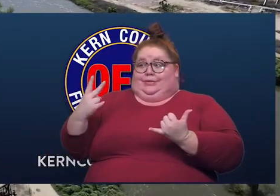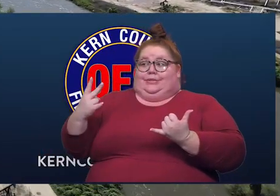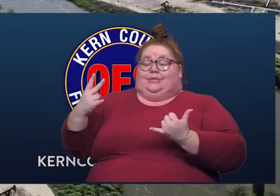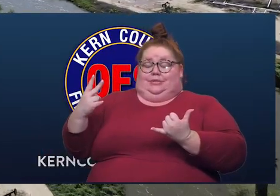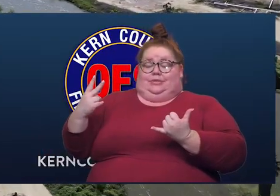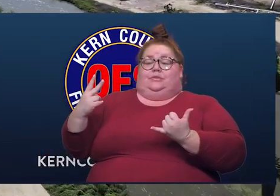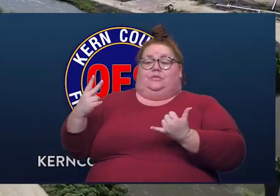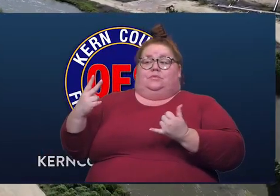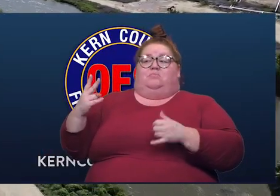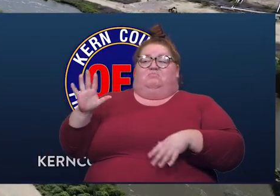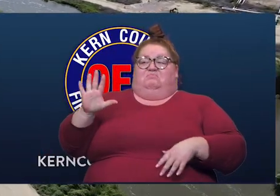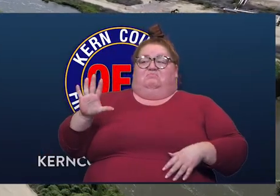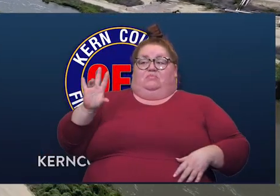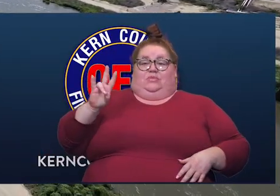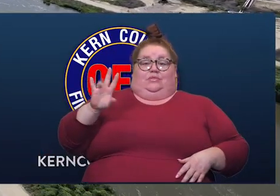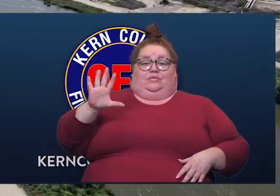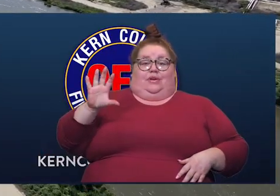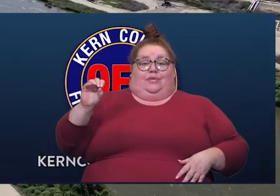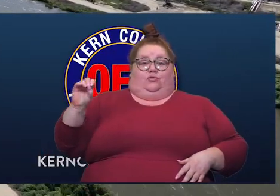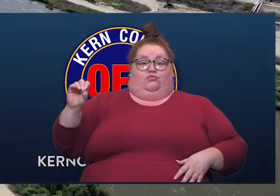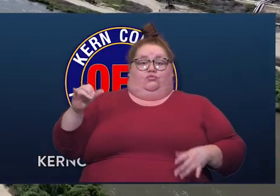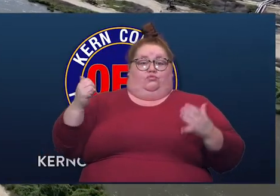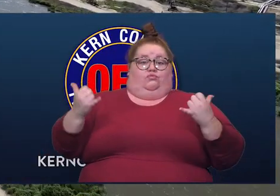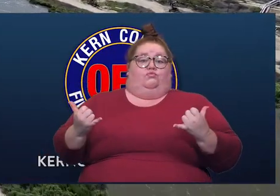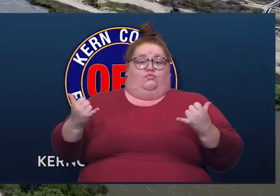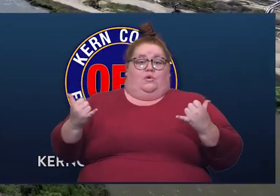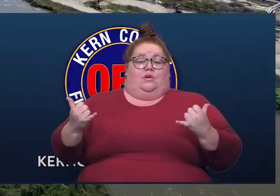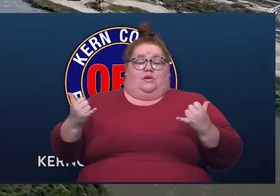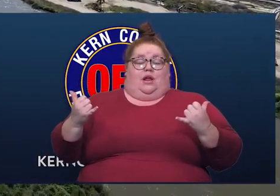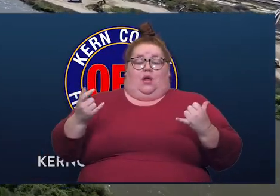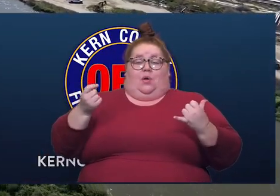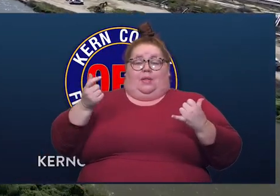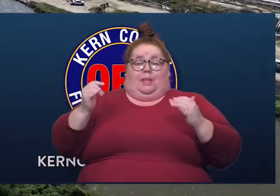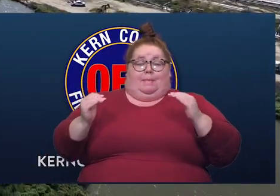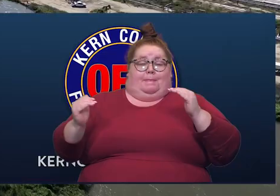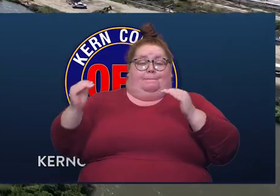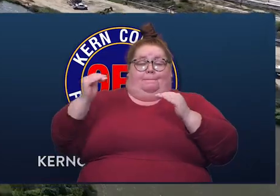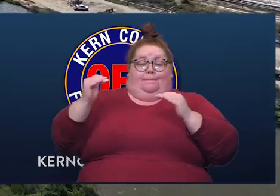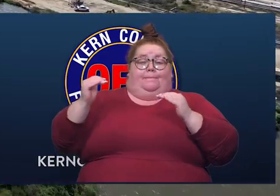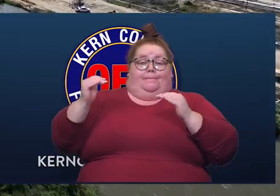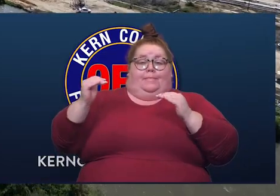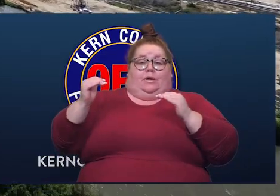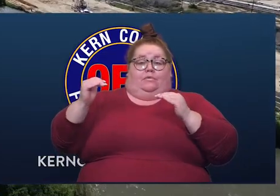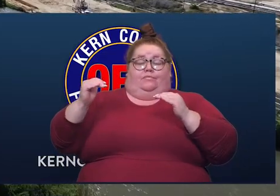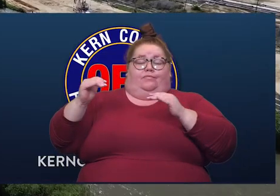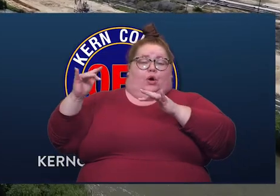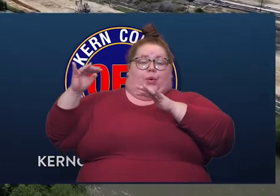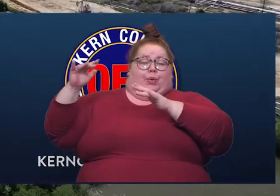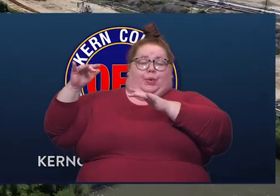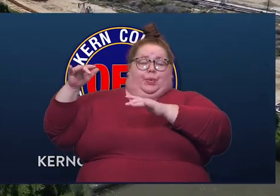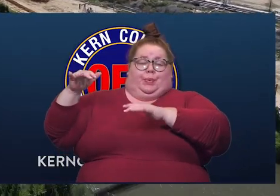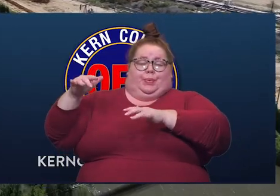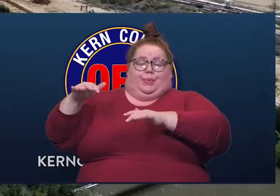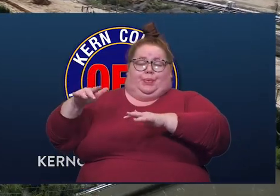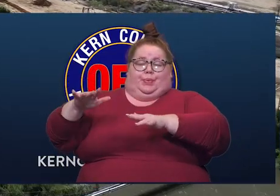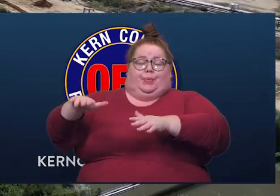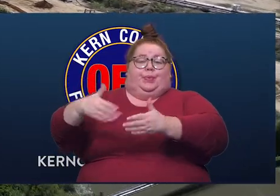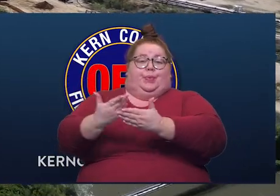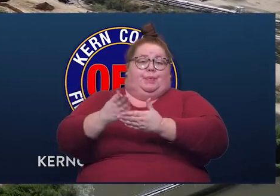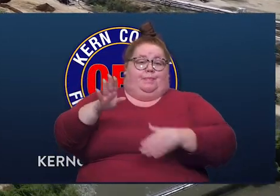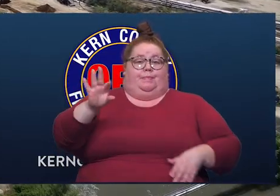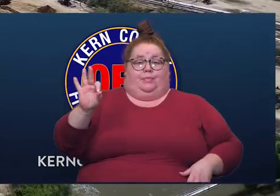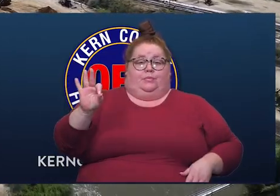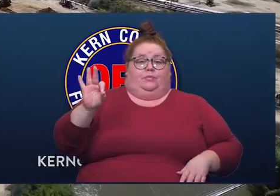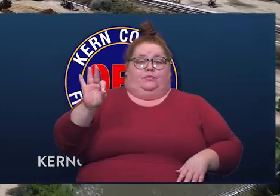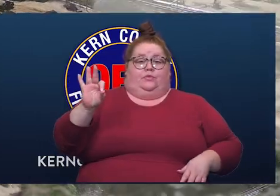you know, that 7,500 CFS, and just slightly above, as it comes from here and runs down through Bakersfield. We talked